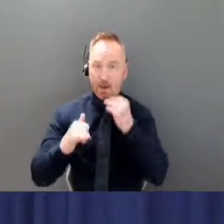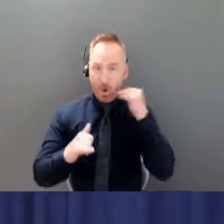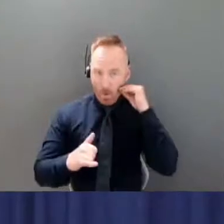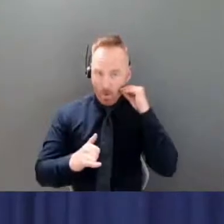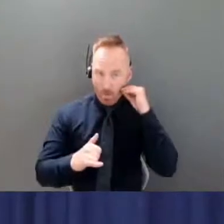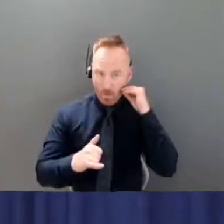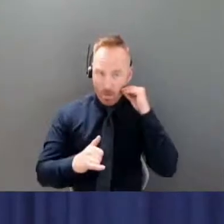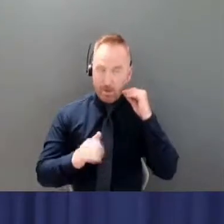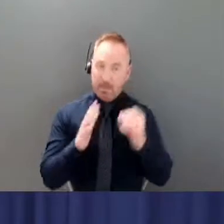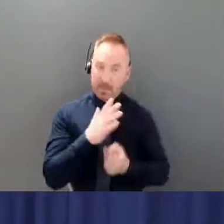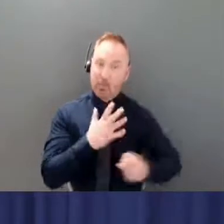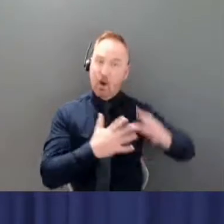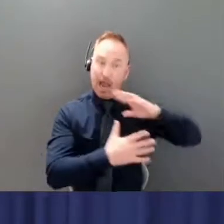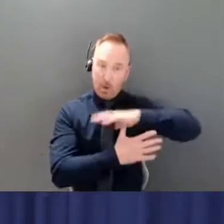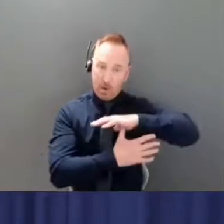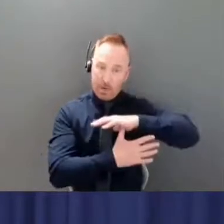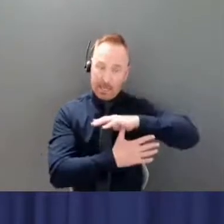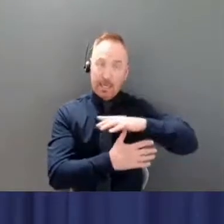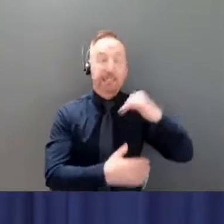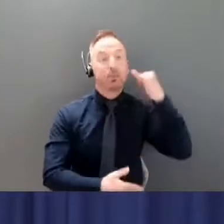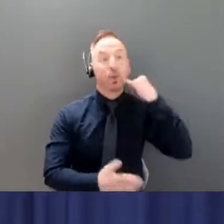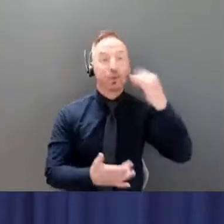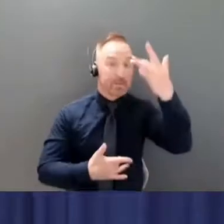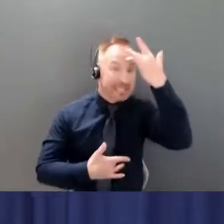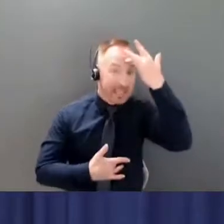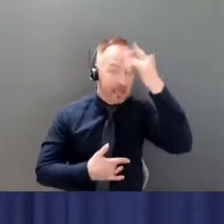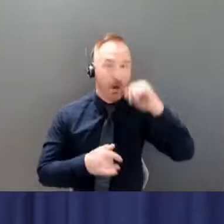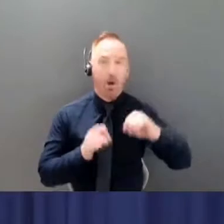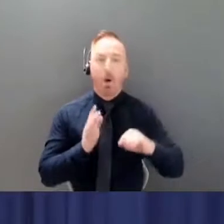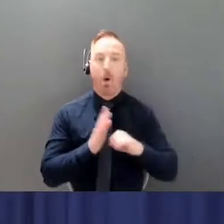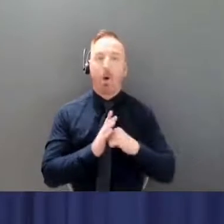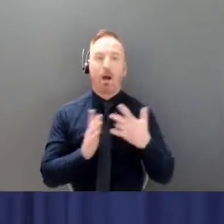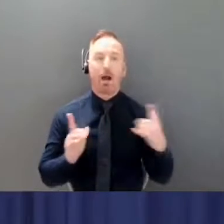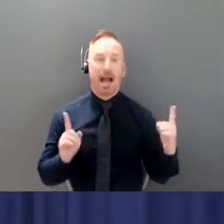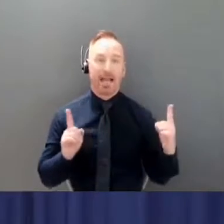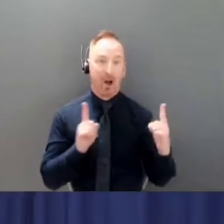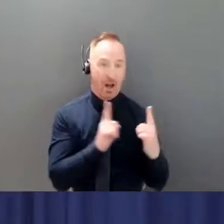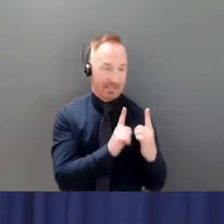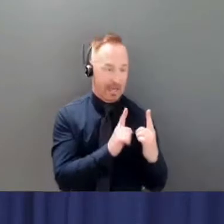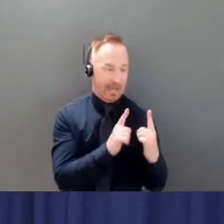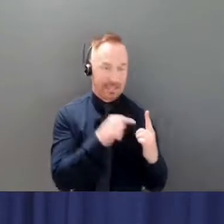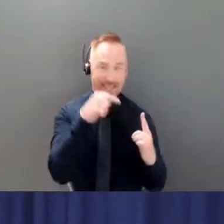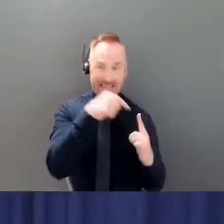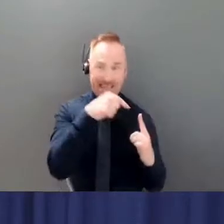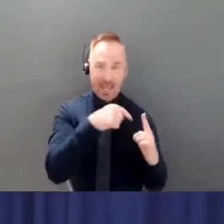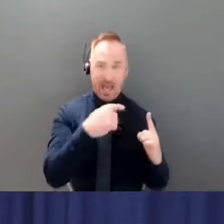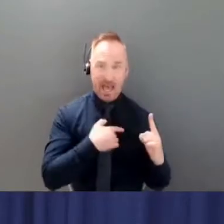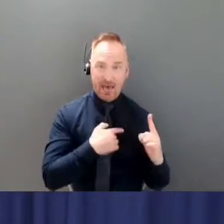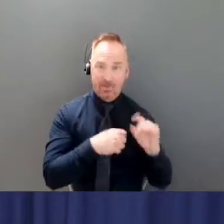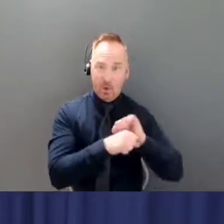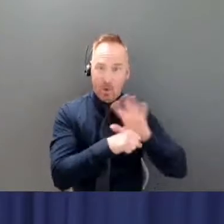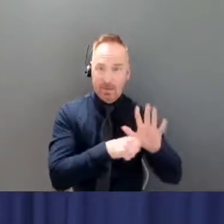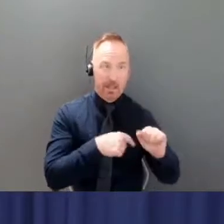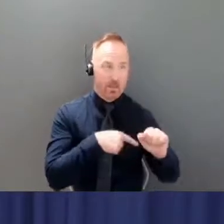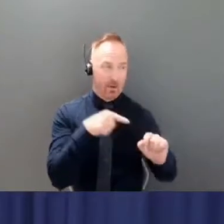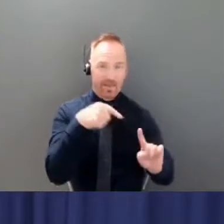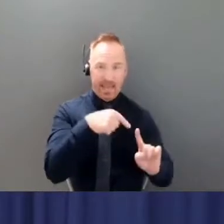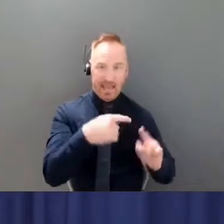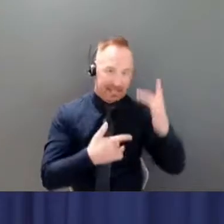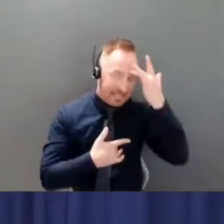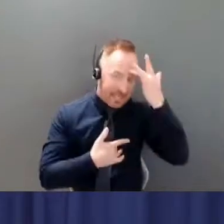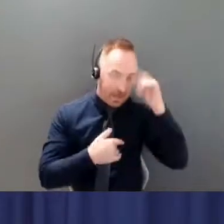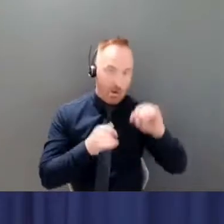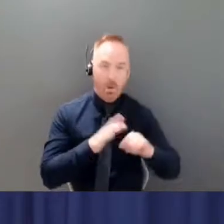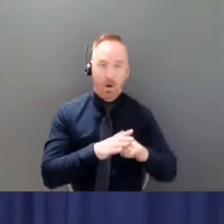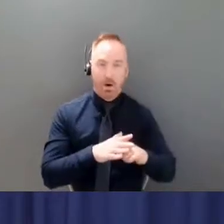to stay home from work if you are sick or if you're in contact with someone or if you need to care for someone uh under the uh covid 19